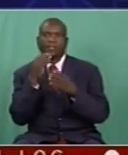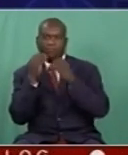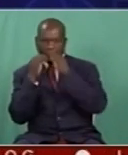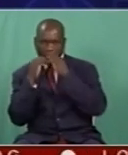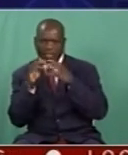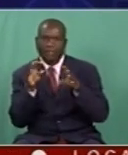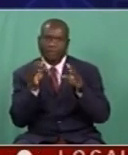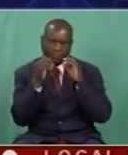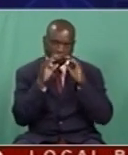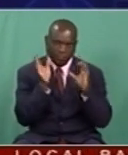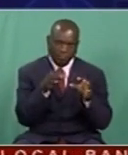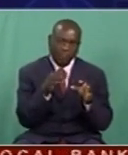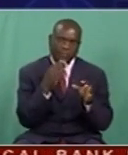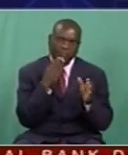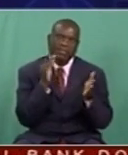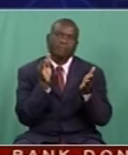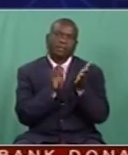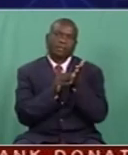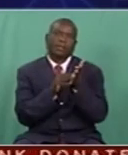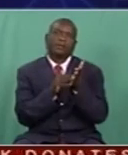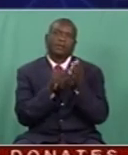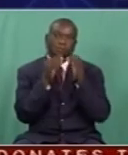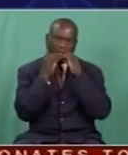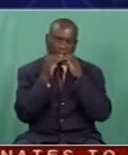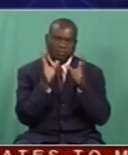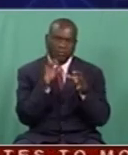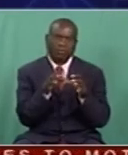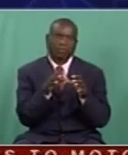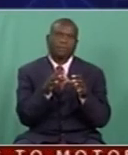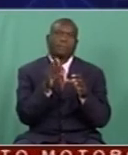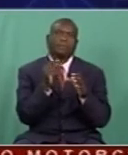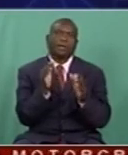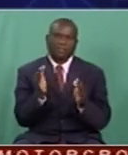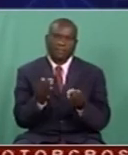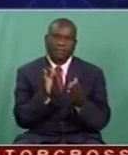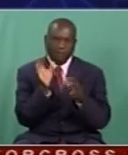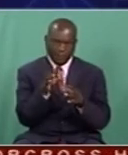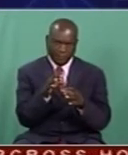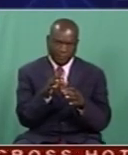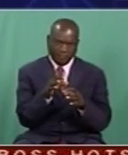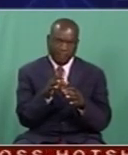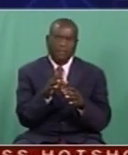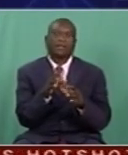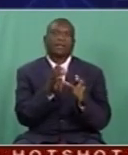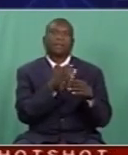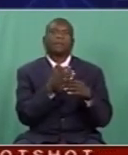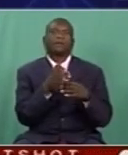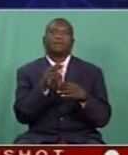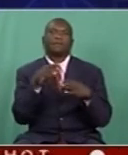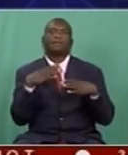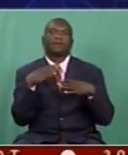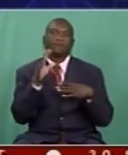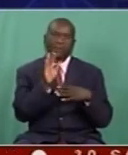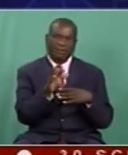So whatever ad spend that you put on any media house... So money wasted. Absolutely, because media houses are actually commercial entities, and I think sometimes